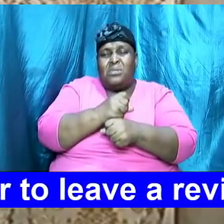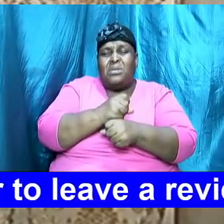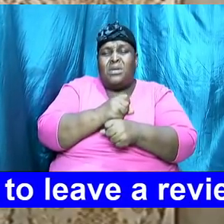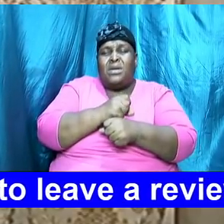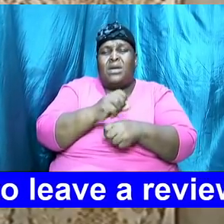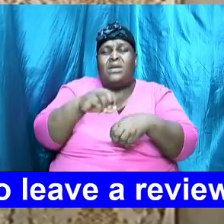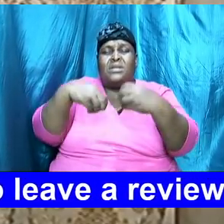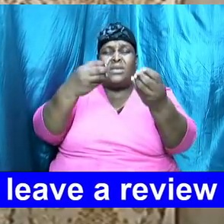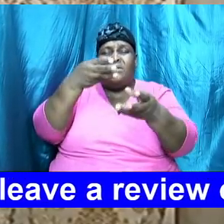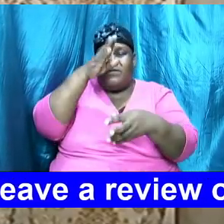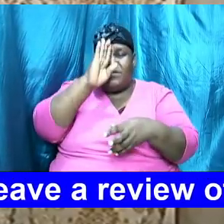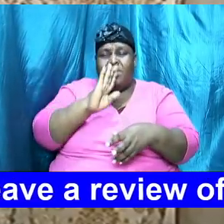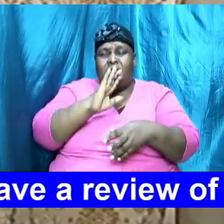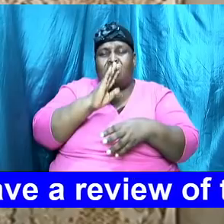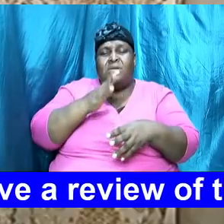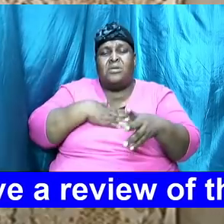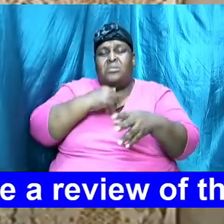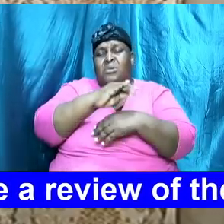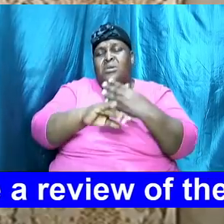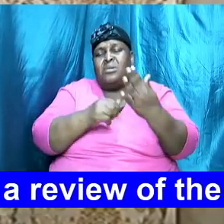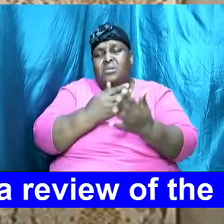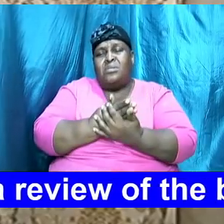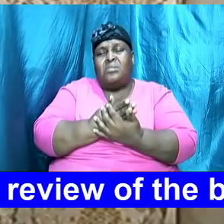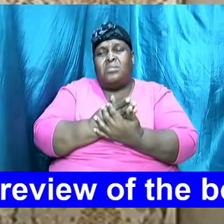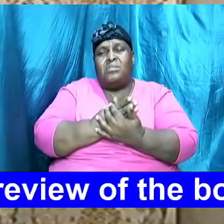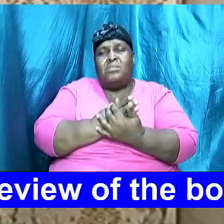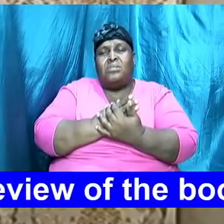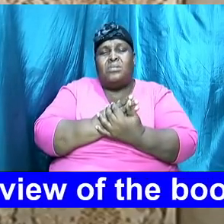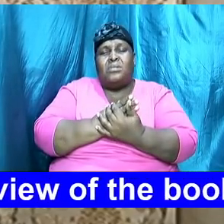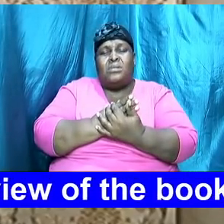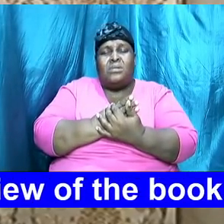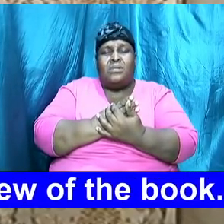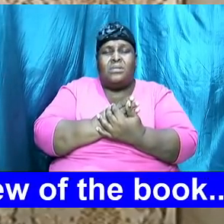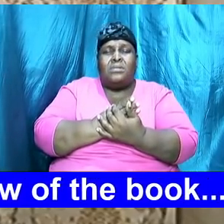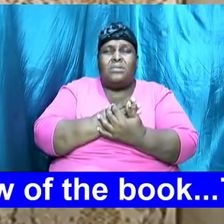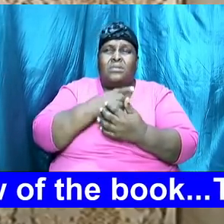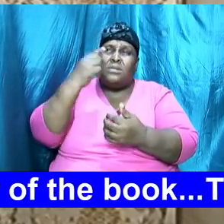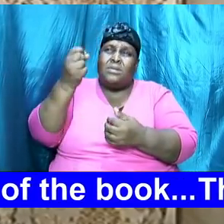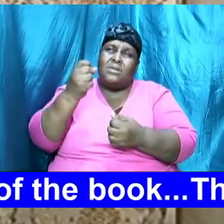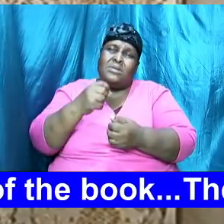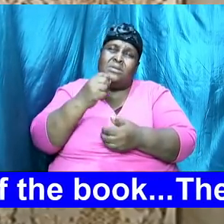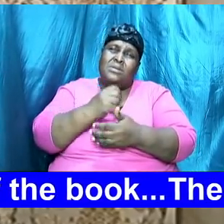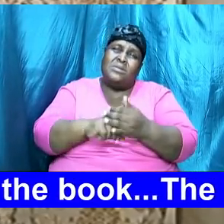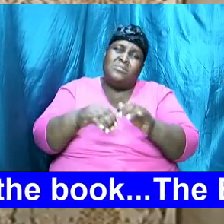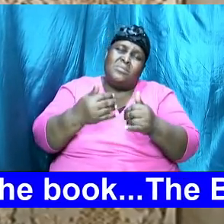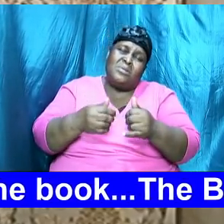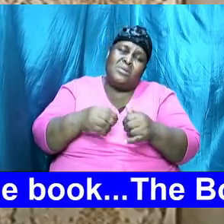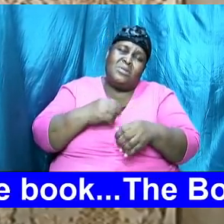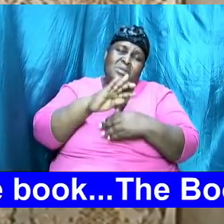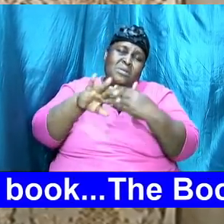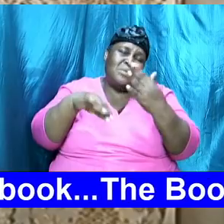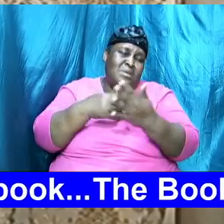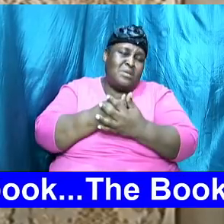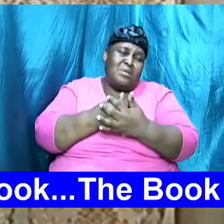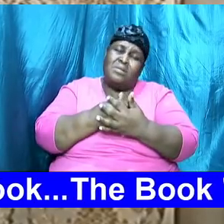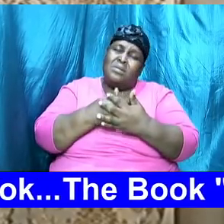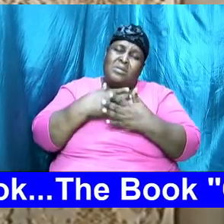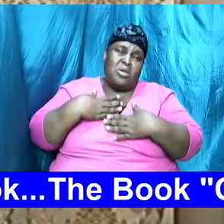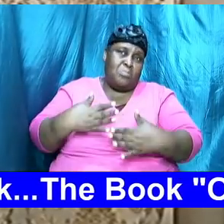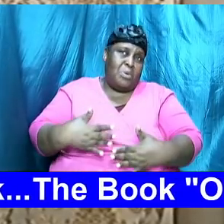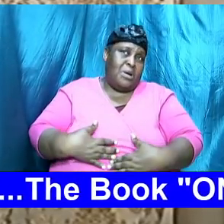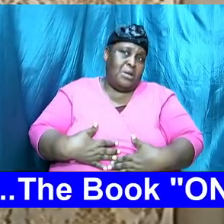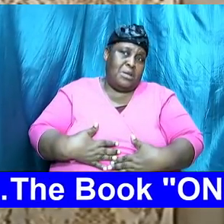not someone to droop around with. He is someone that you're going to give your whole heart and your whole mind and your whole soul